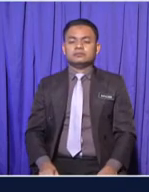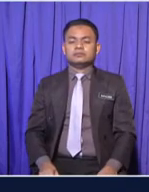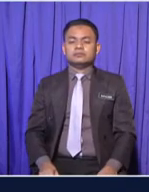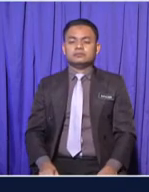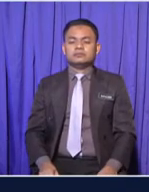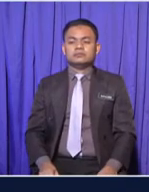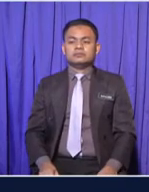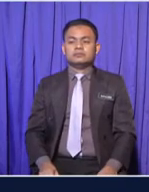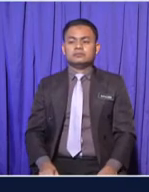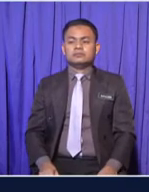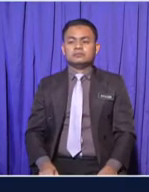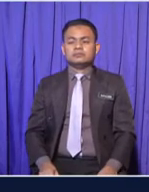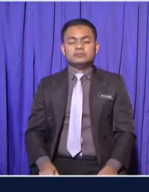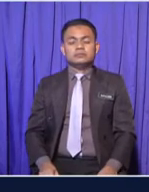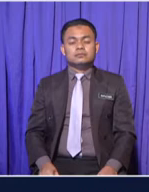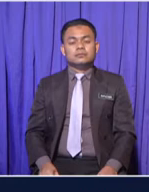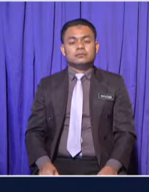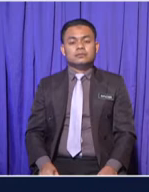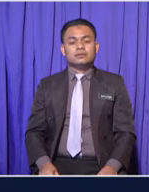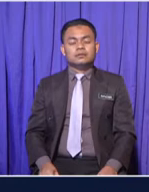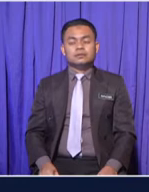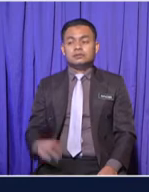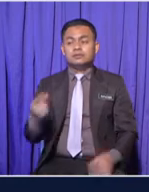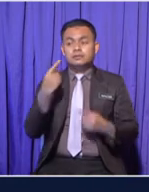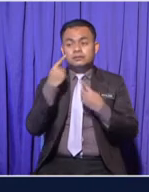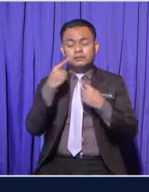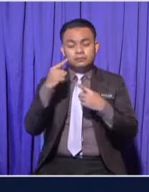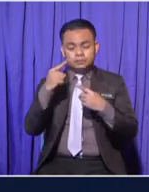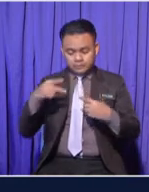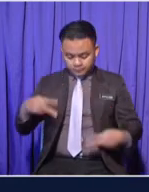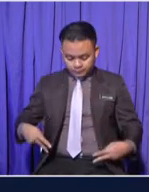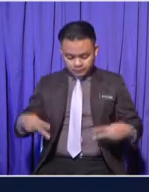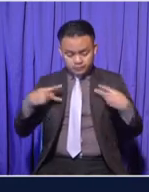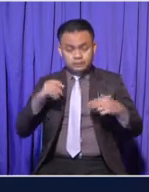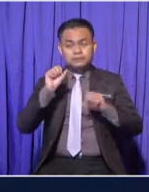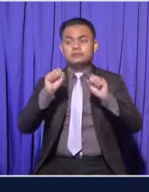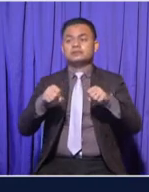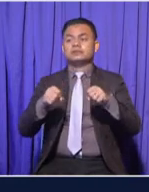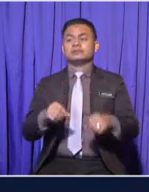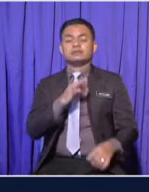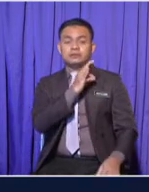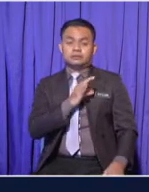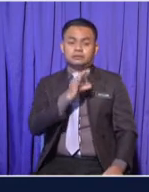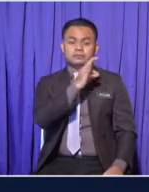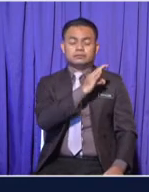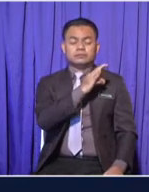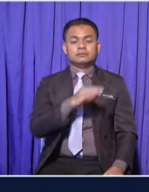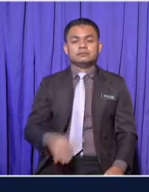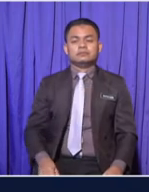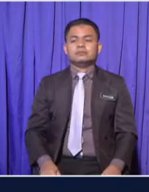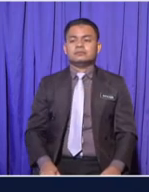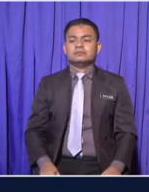These are Some other Physical fissures That you see In your surrounding